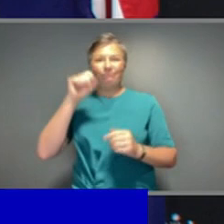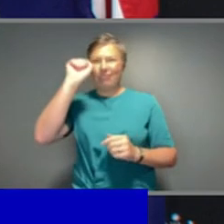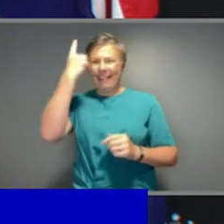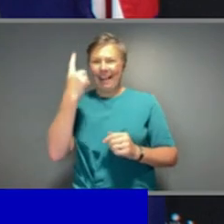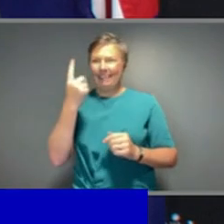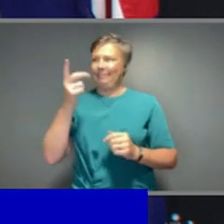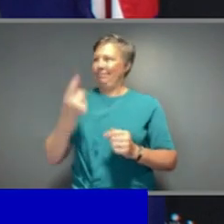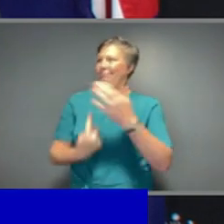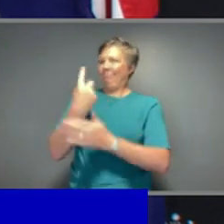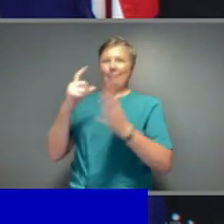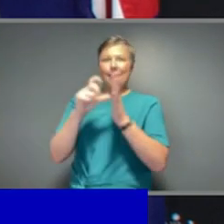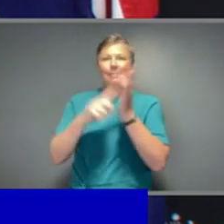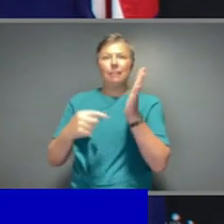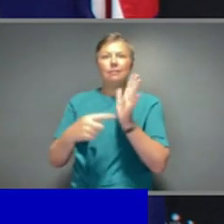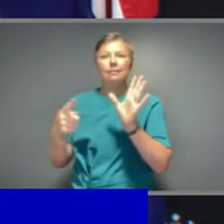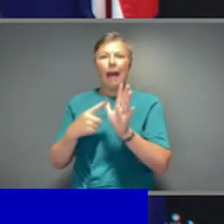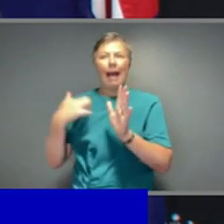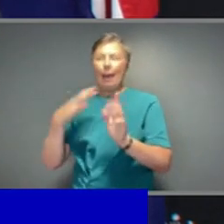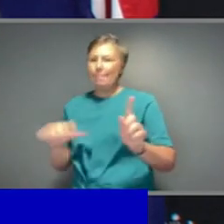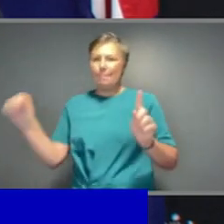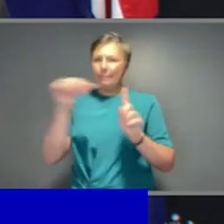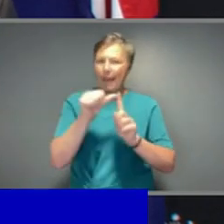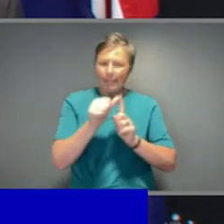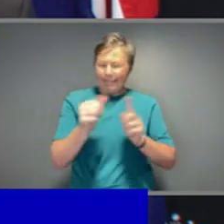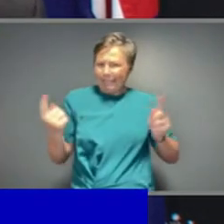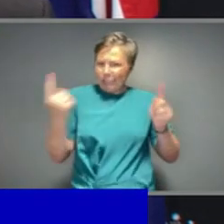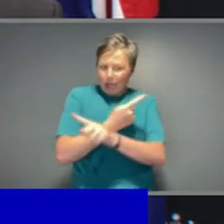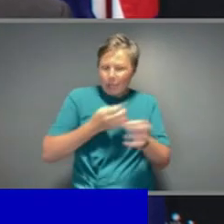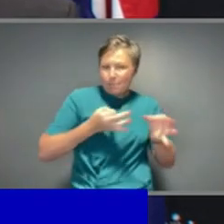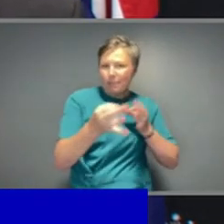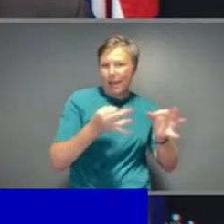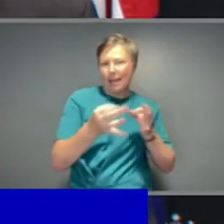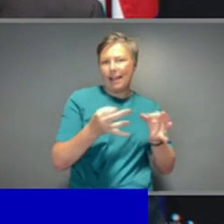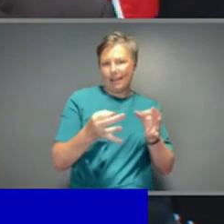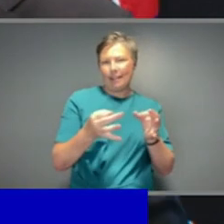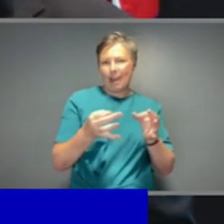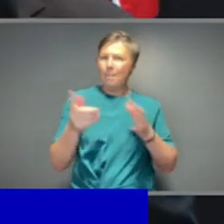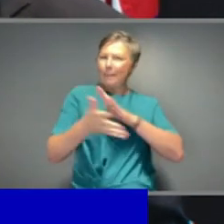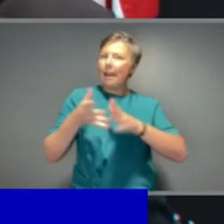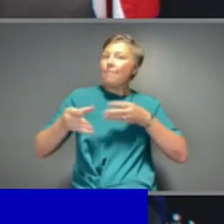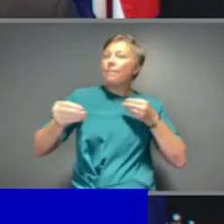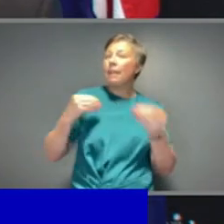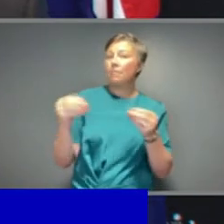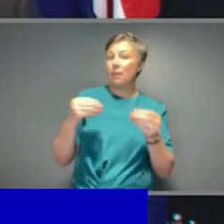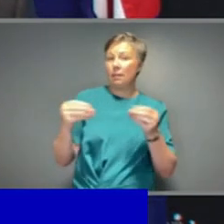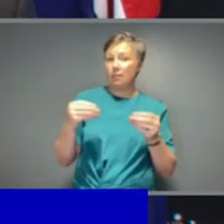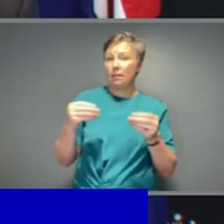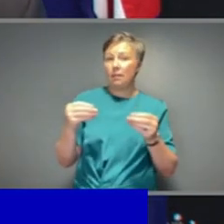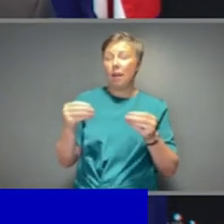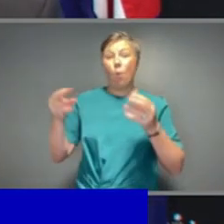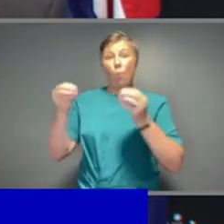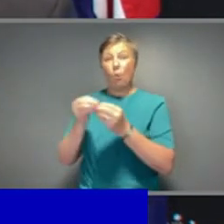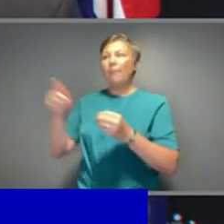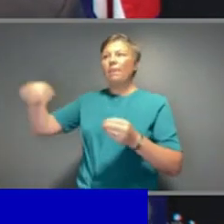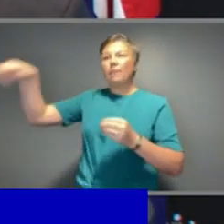of the Delta strain that had now become very clear. And that advice was presented to National Cabinet.